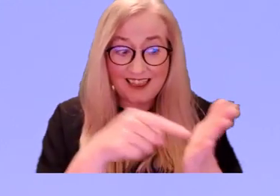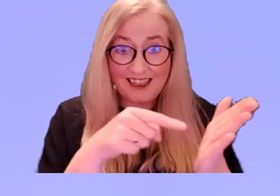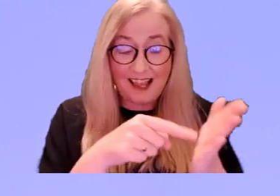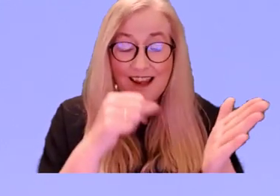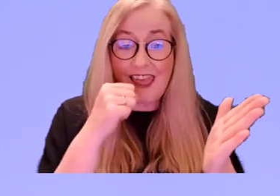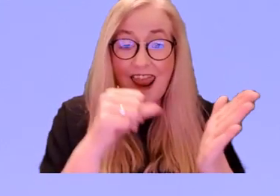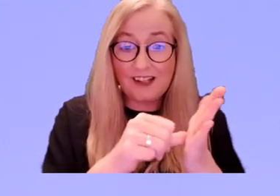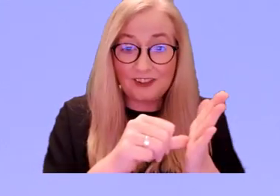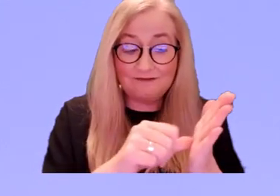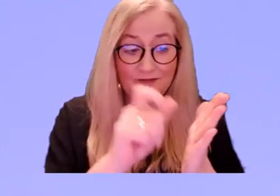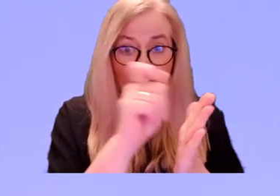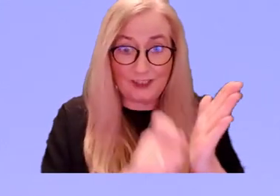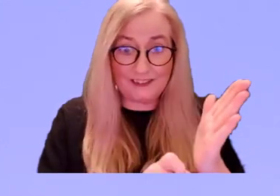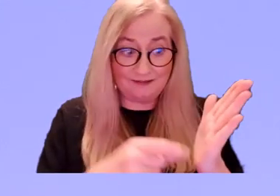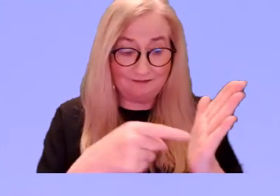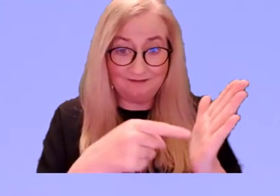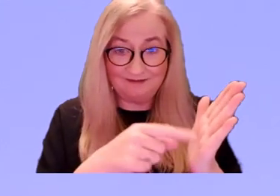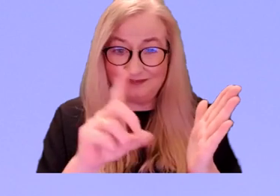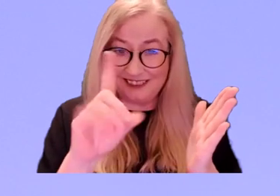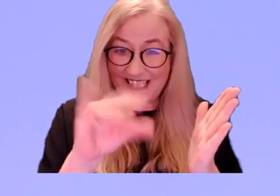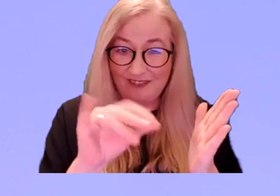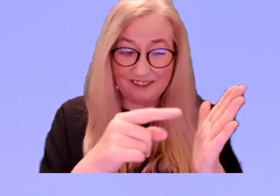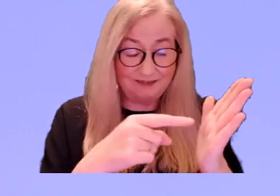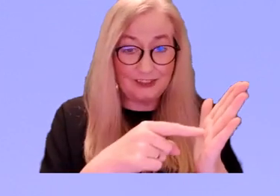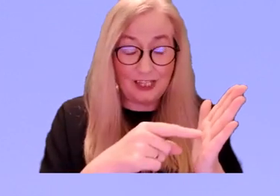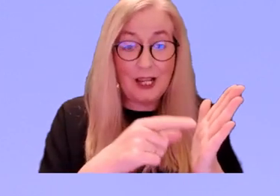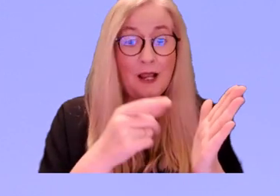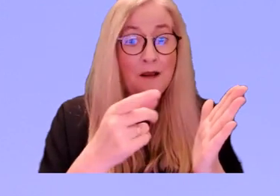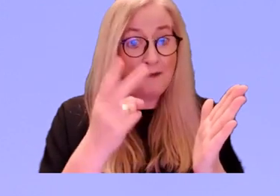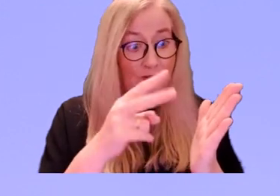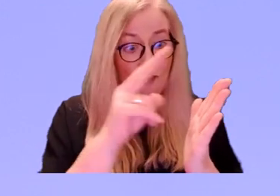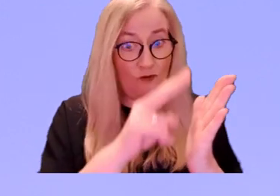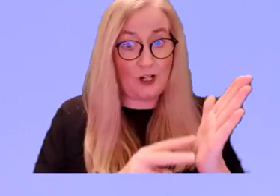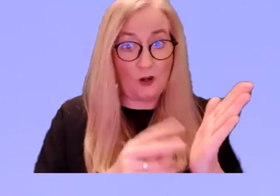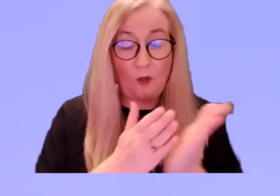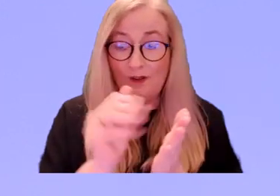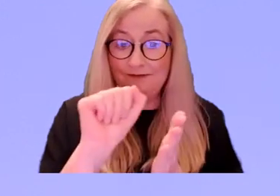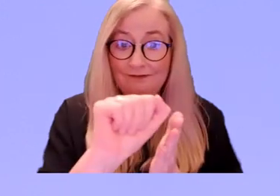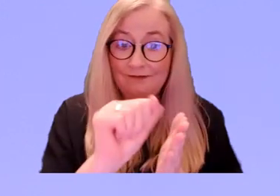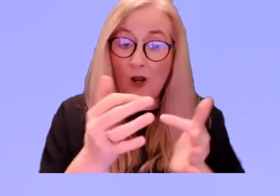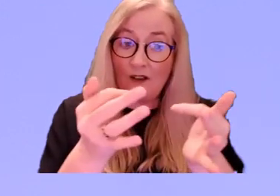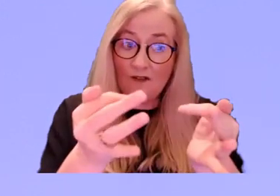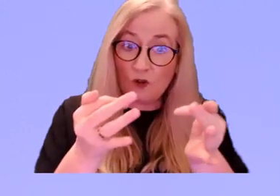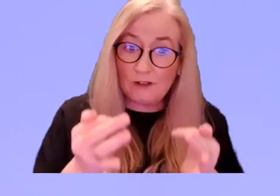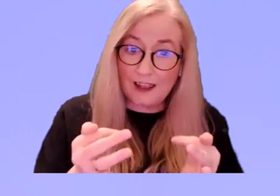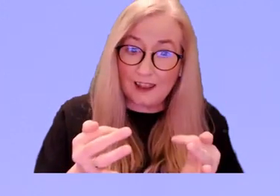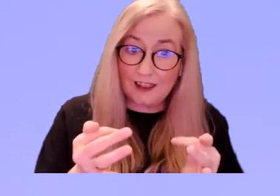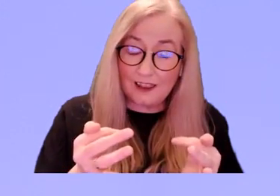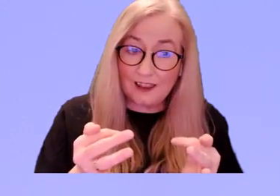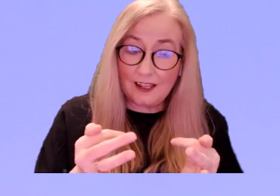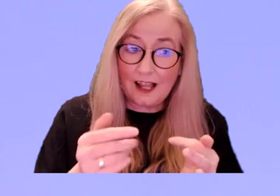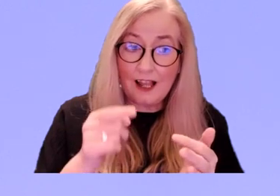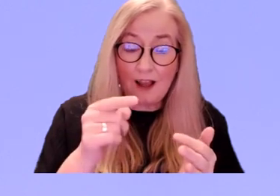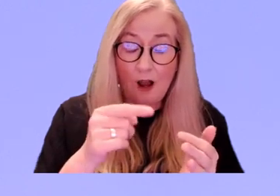That letter, Andrew, was written, that David wrote, was read out at his funeral. And